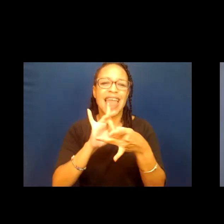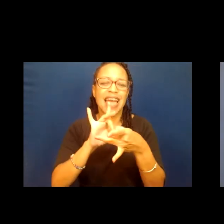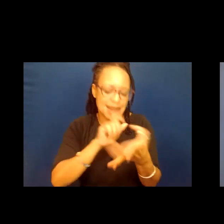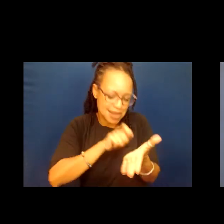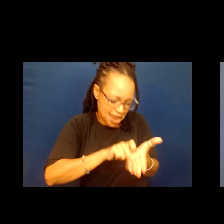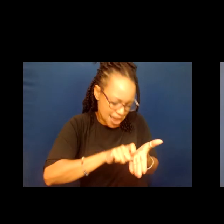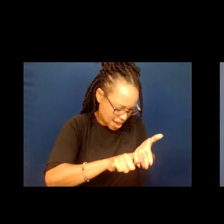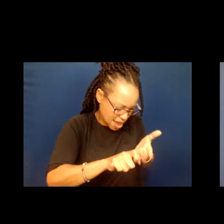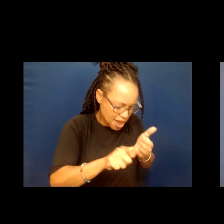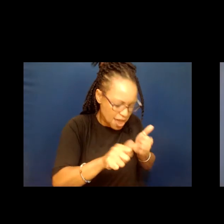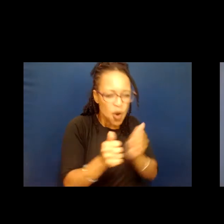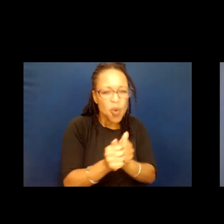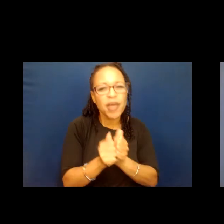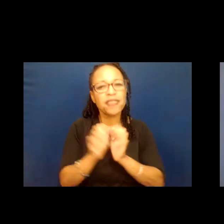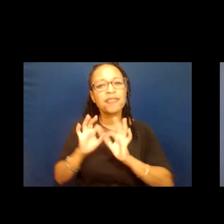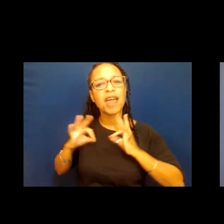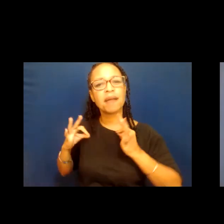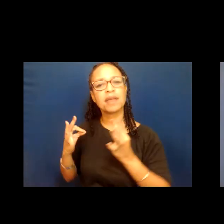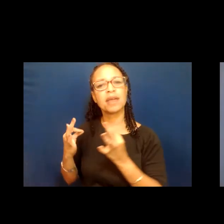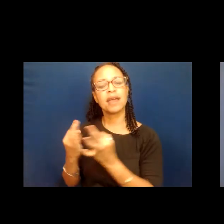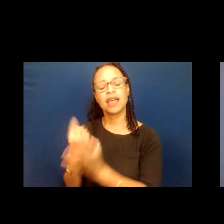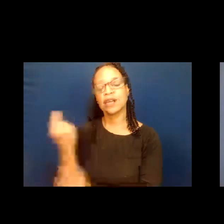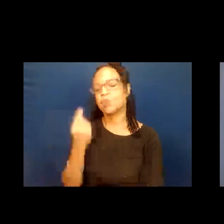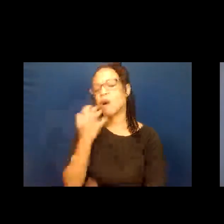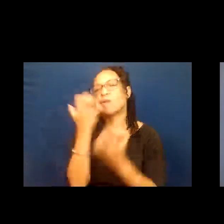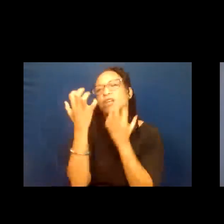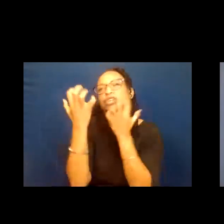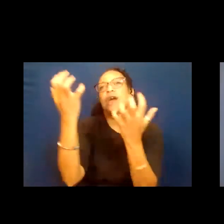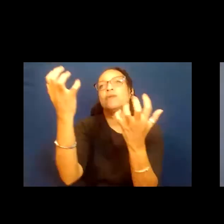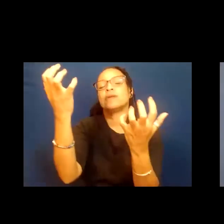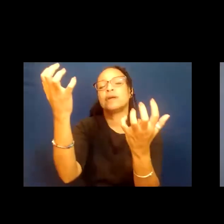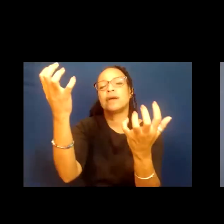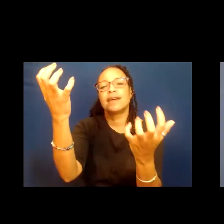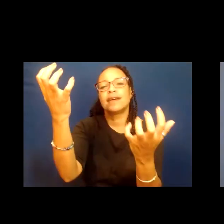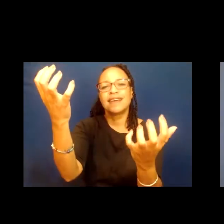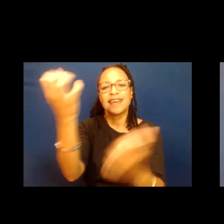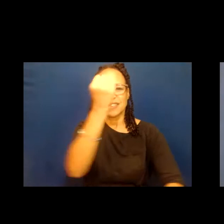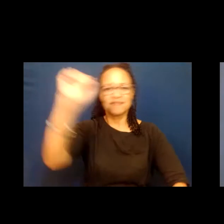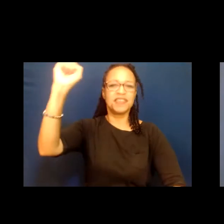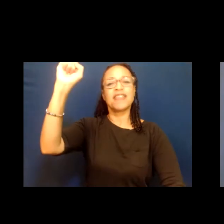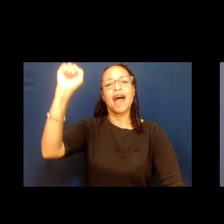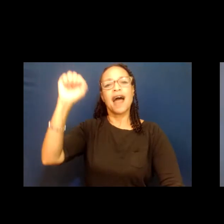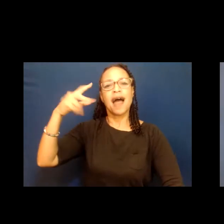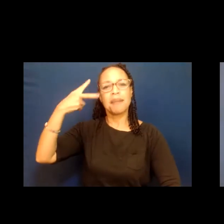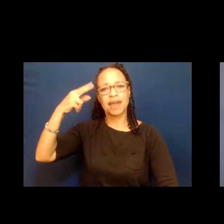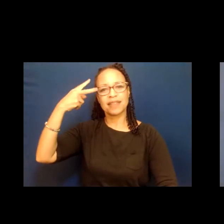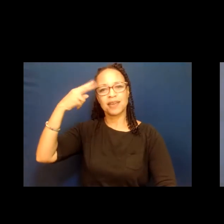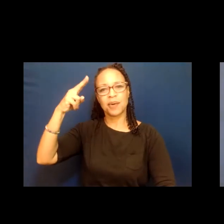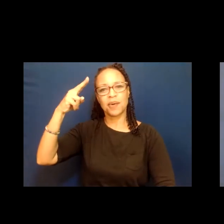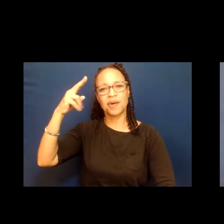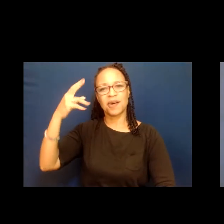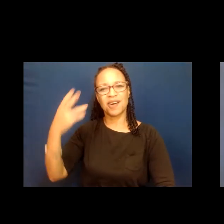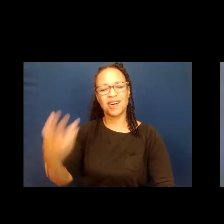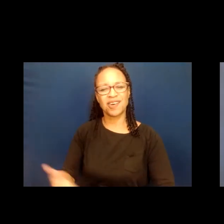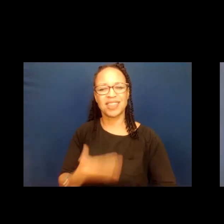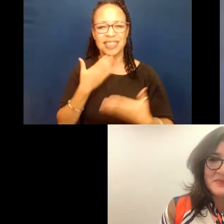lineage, and to always shout, Viva Mexico! Muchisimas